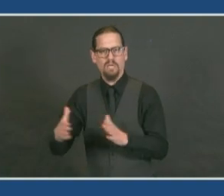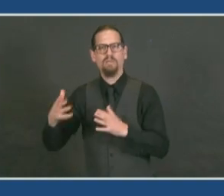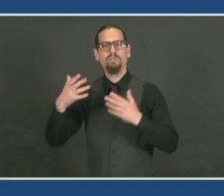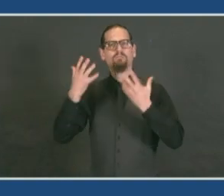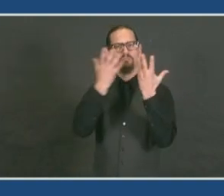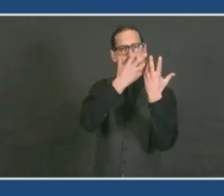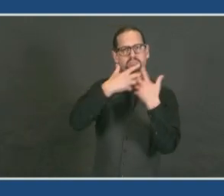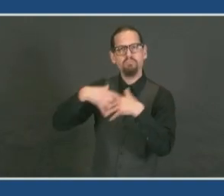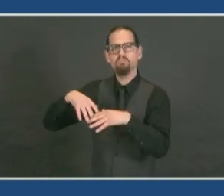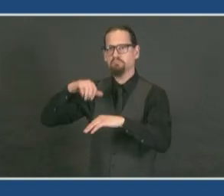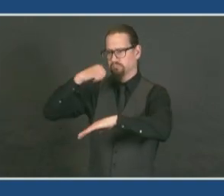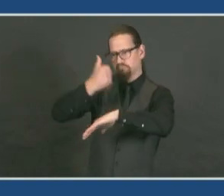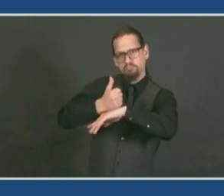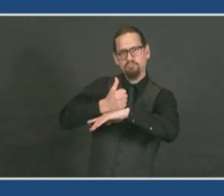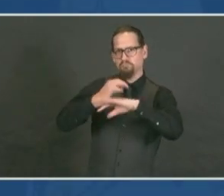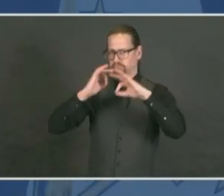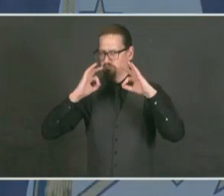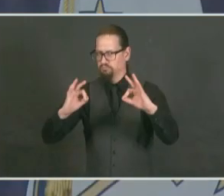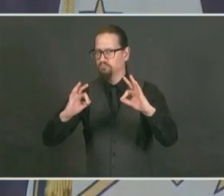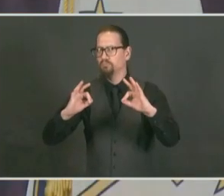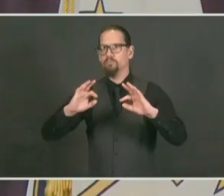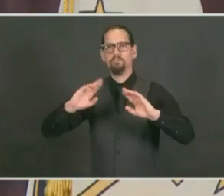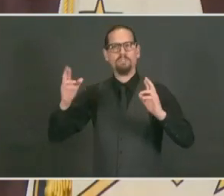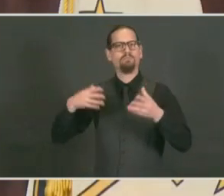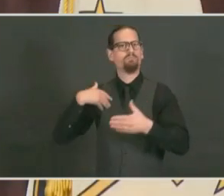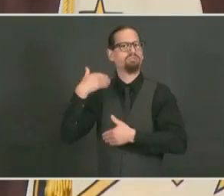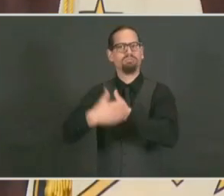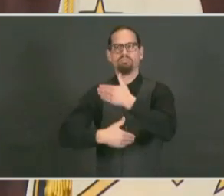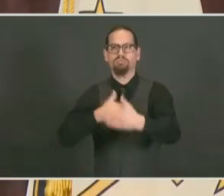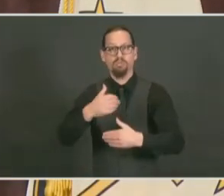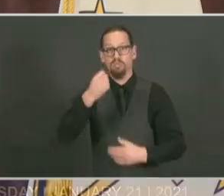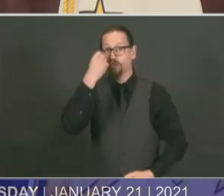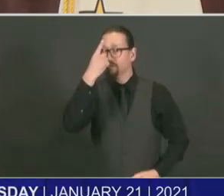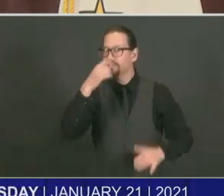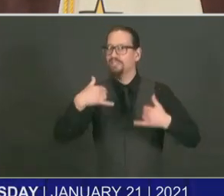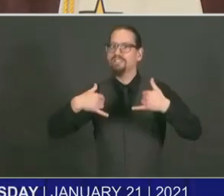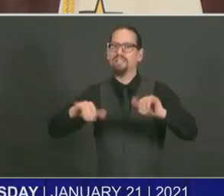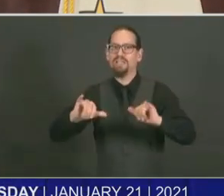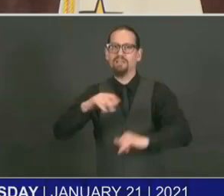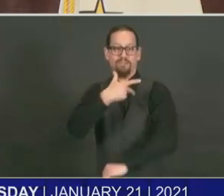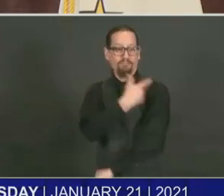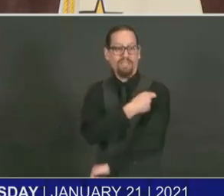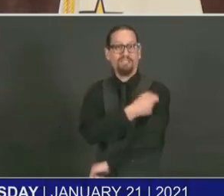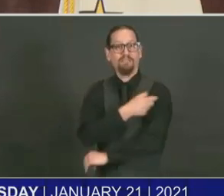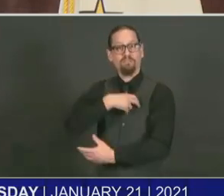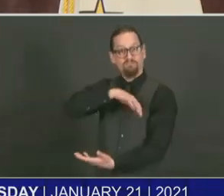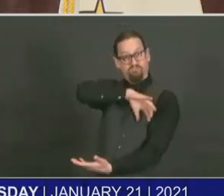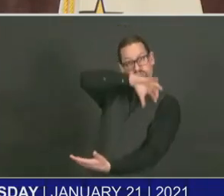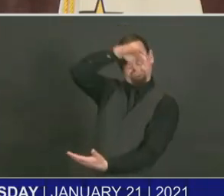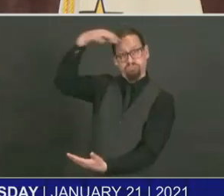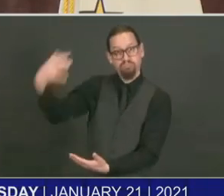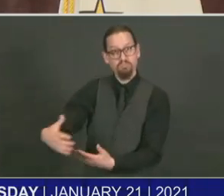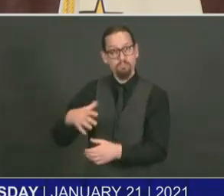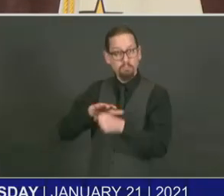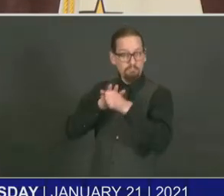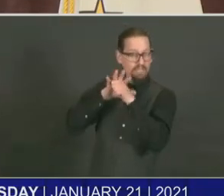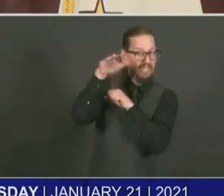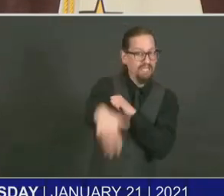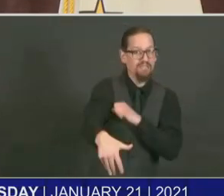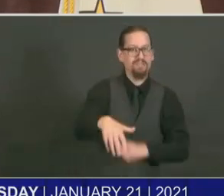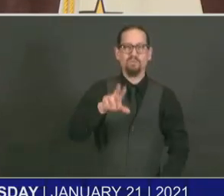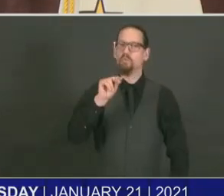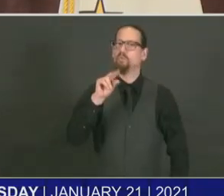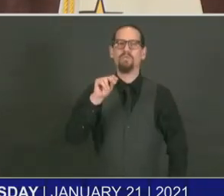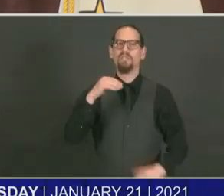very limited amounts of vaccine right now, like all other states, but we continue to be in the top